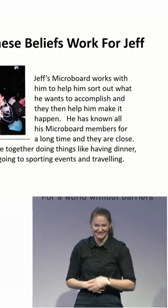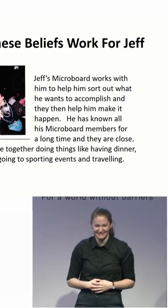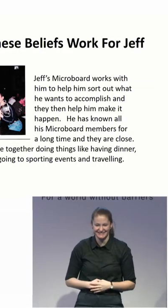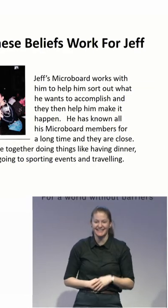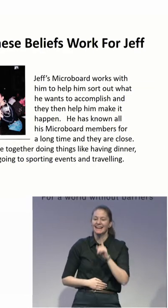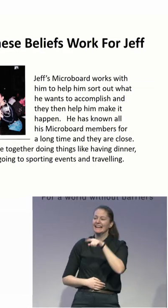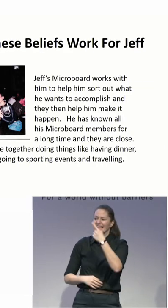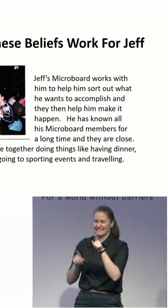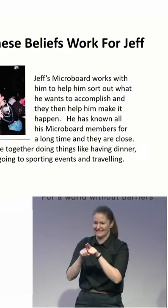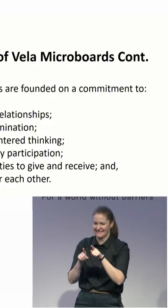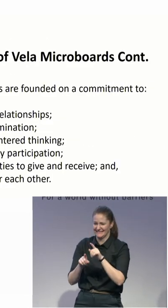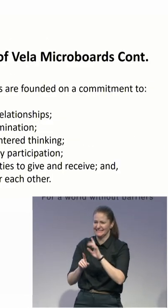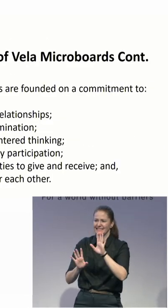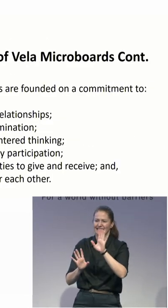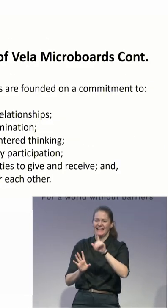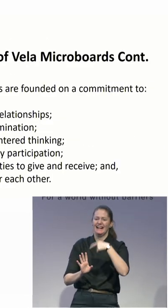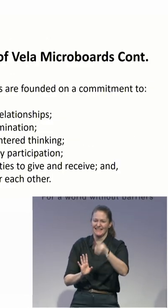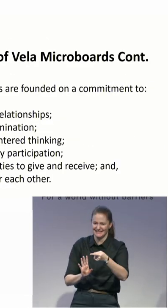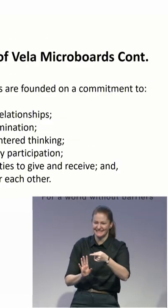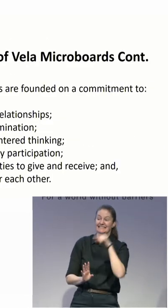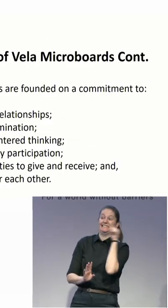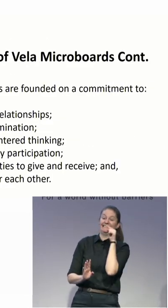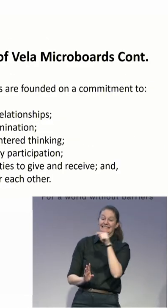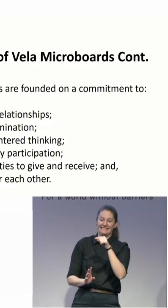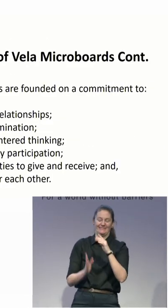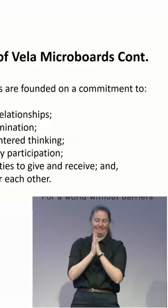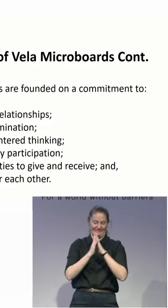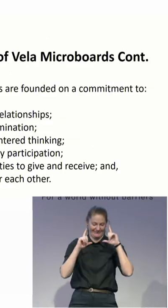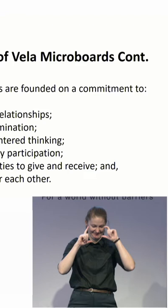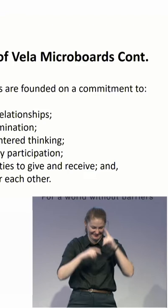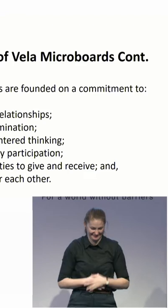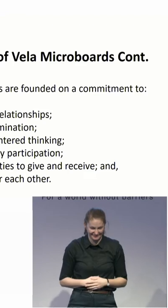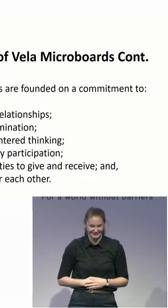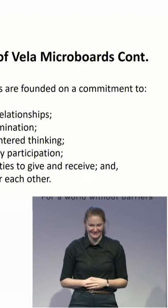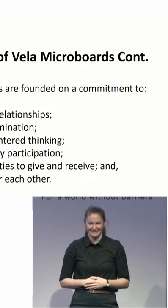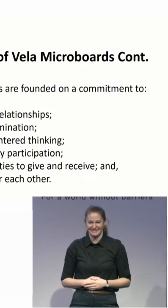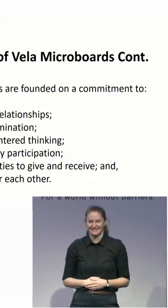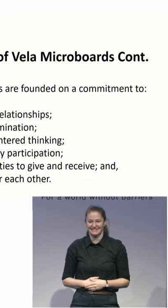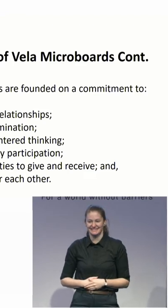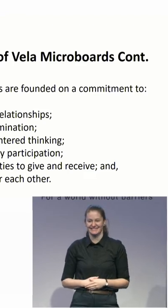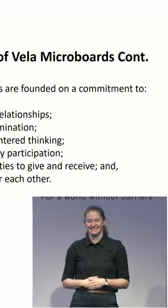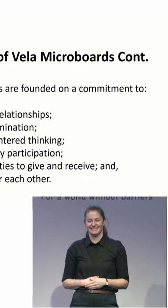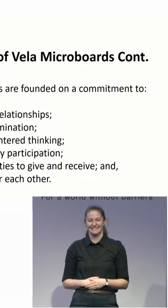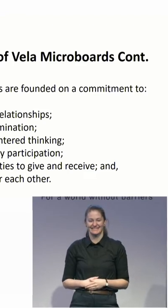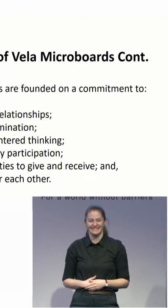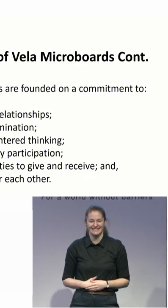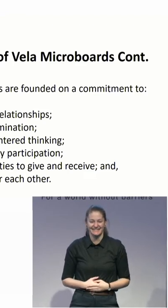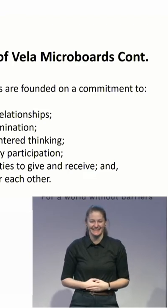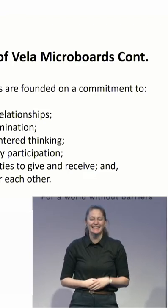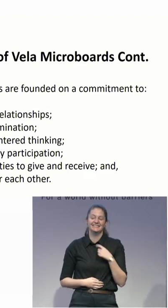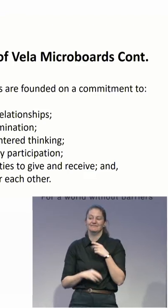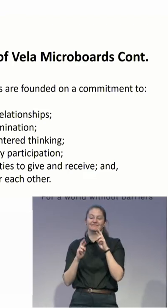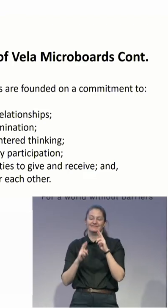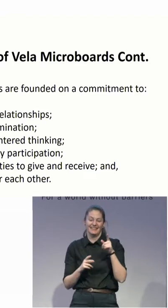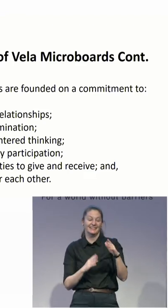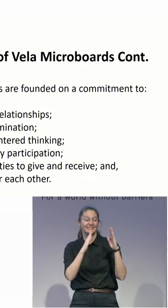one. Okay. Here we go. Next. Next one? This one? this one. Yeah. Hope you're taking it home and making it a good example in your